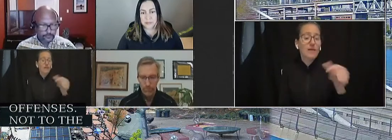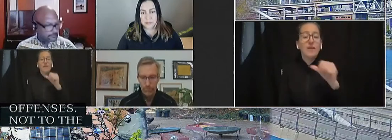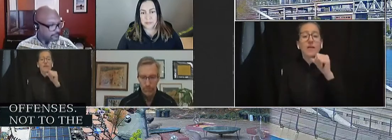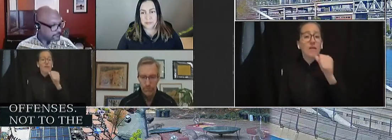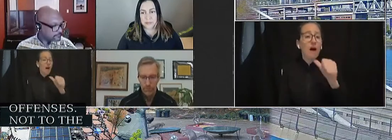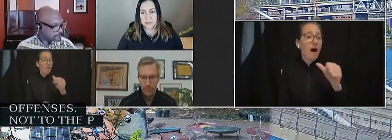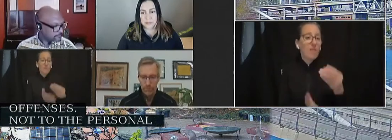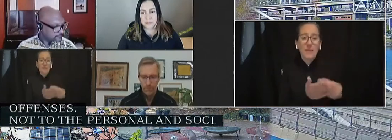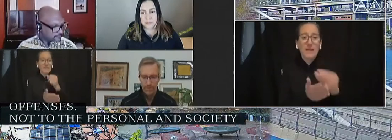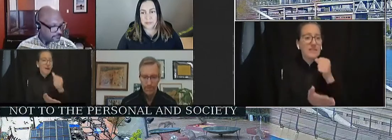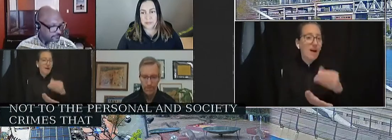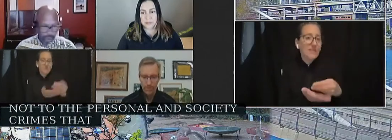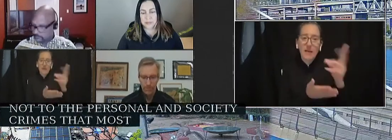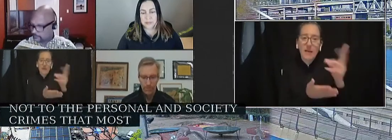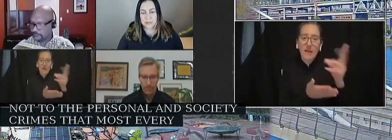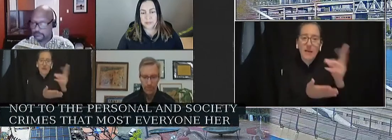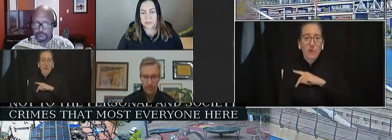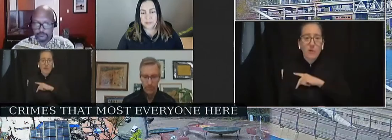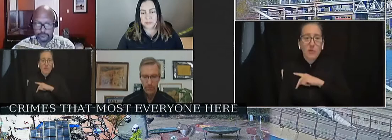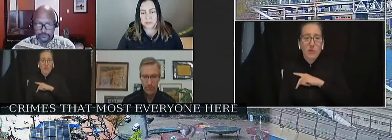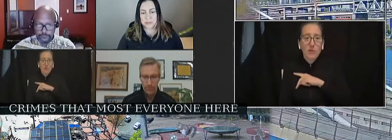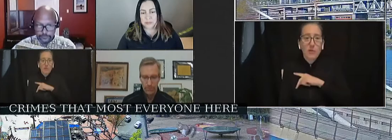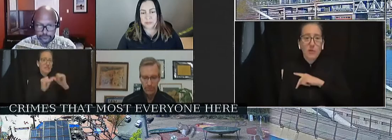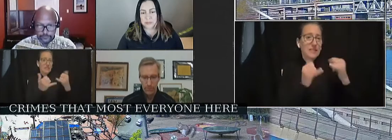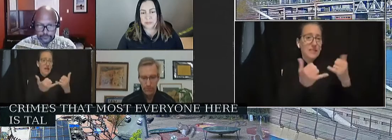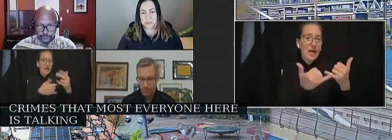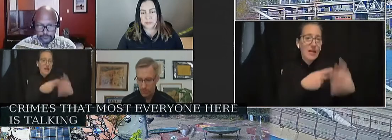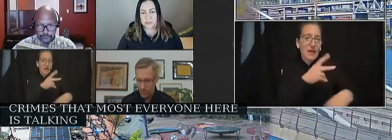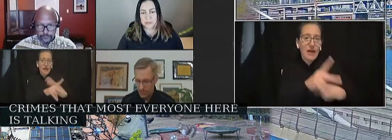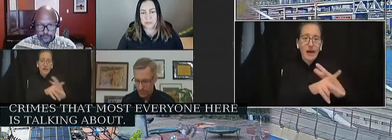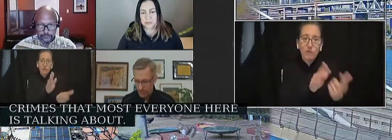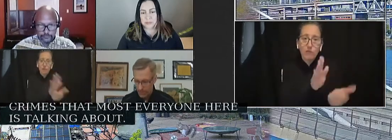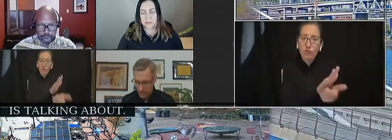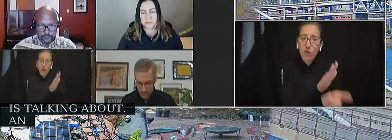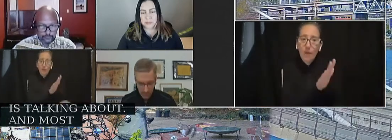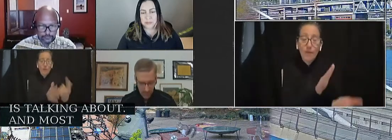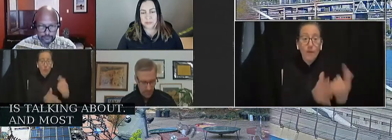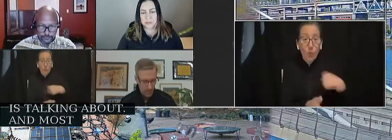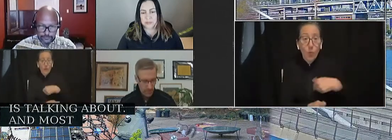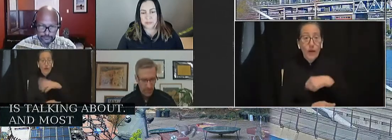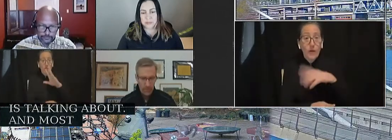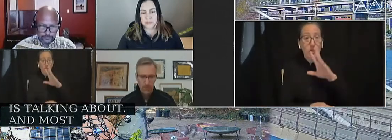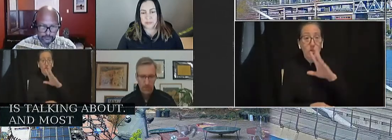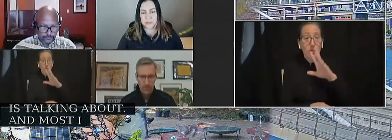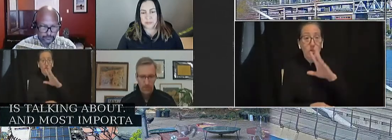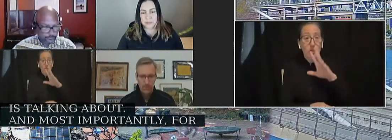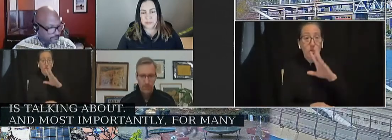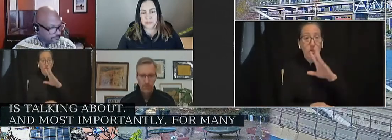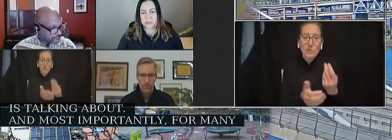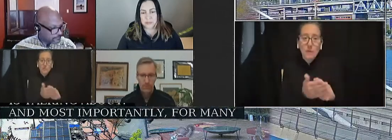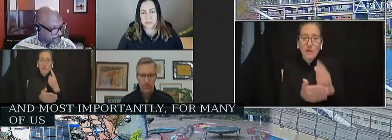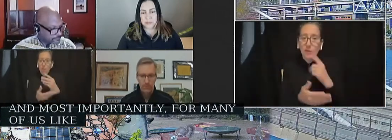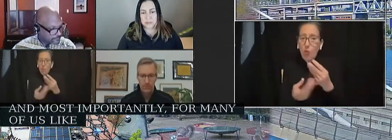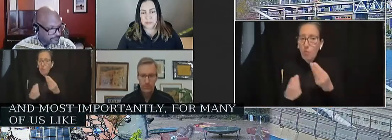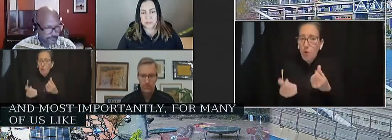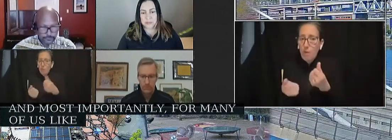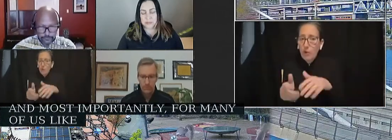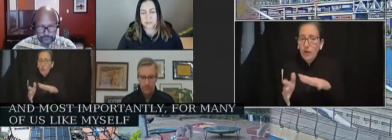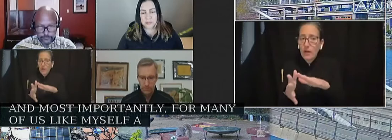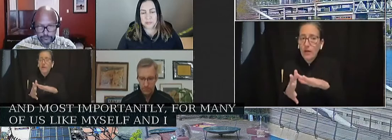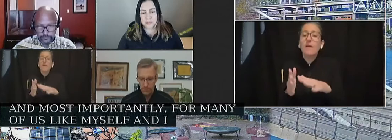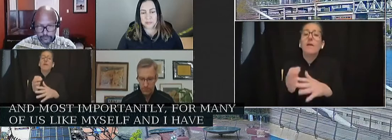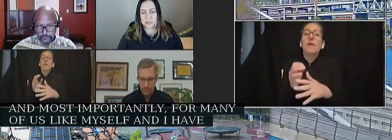most everyone here is talking about. And most importantly, for many of us like myself, and I've identified